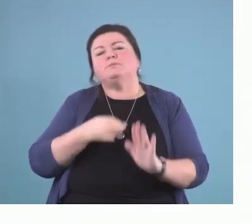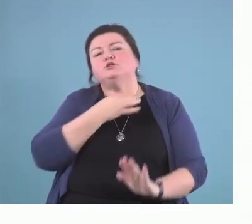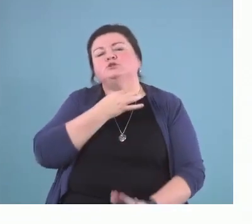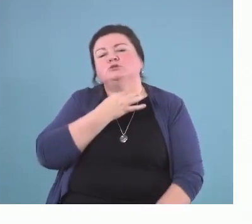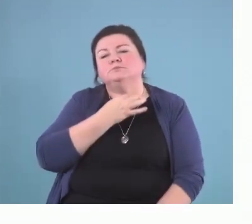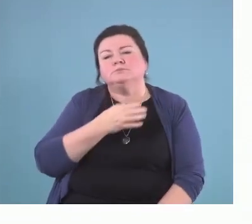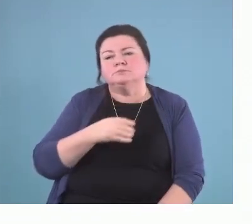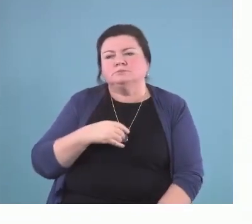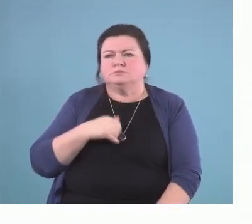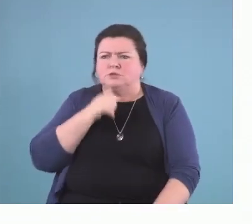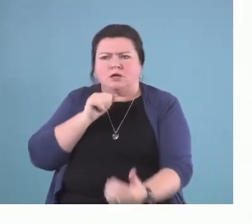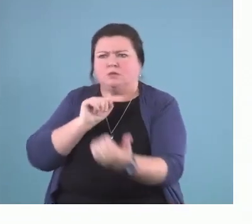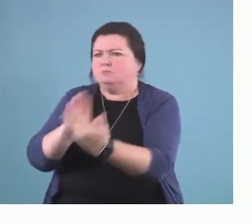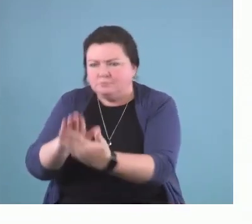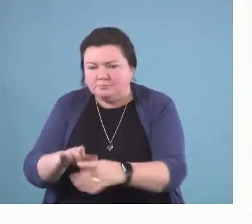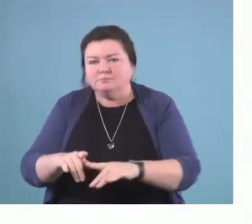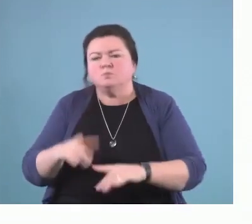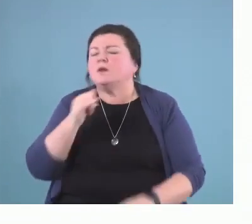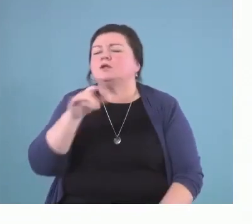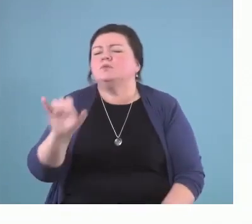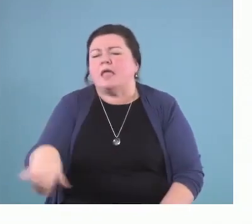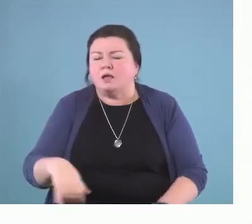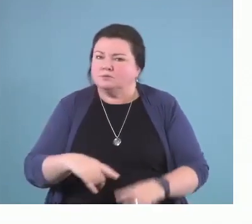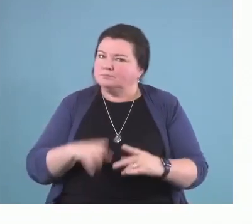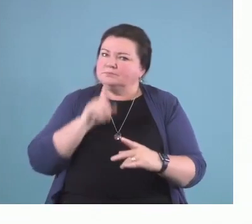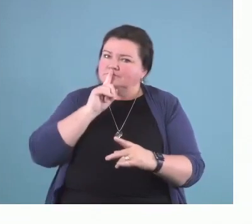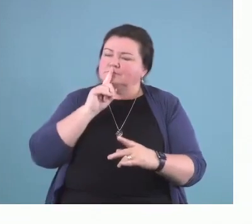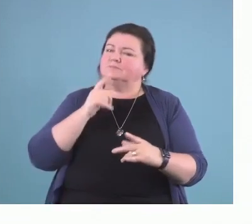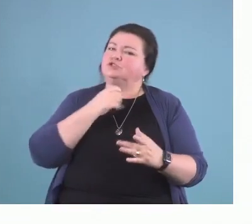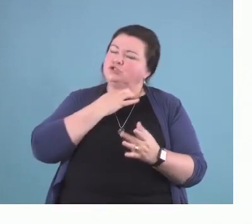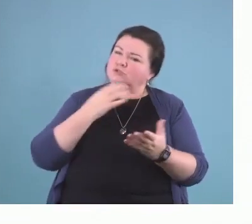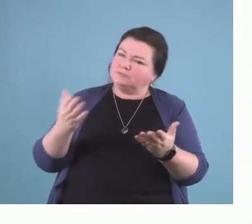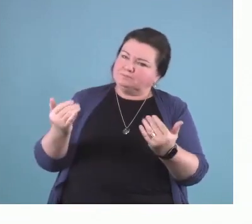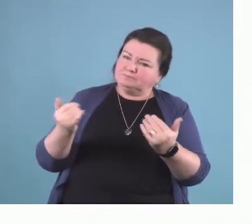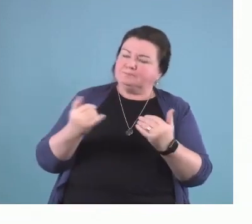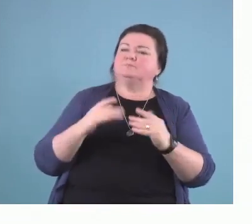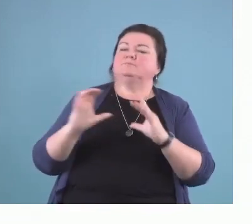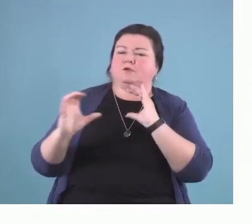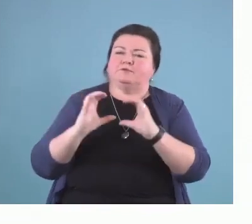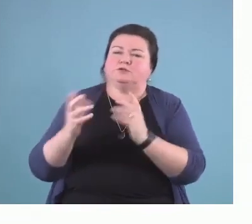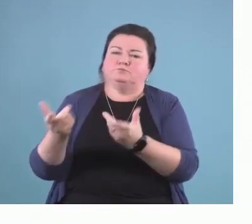opposed to why aren't you doing this, helps to open an ability to have a conversation with them.